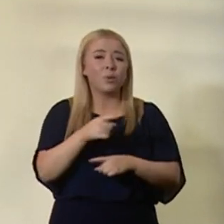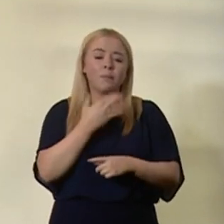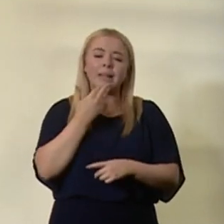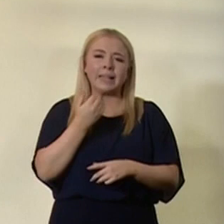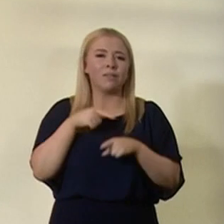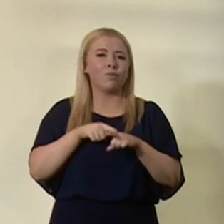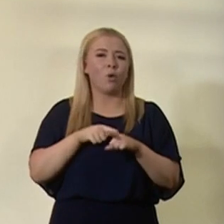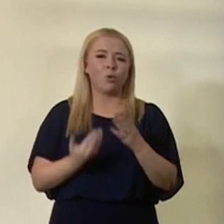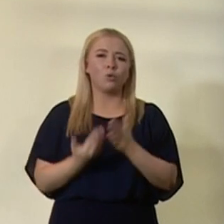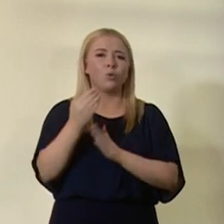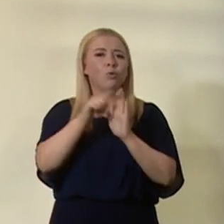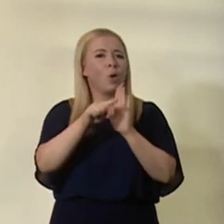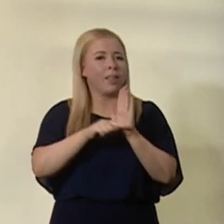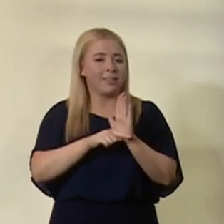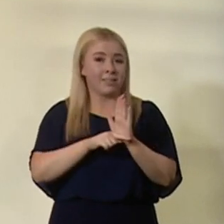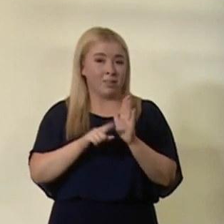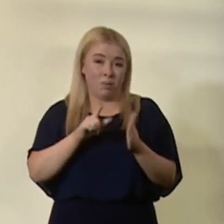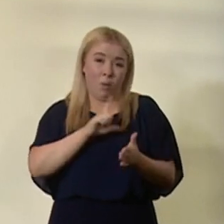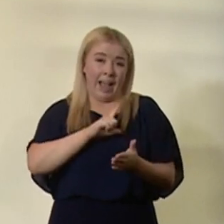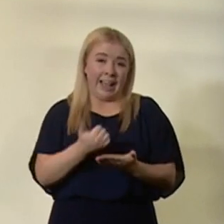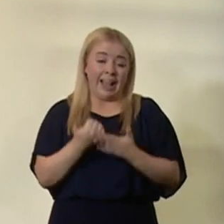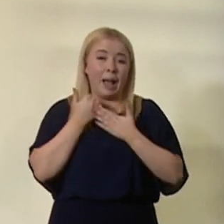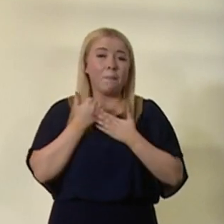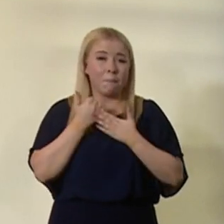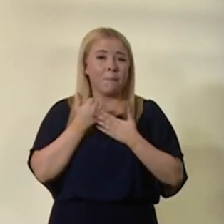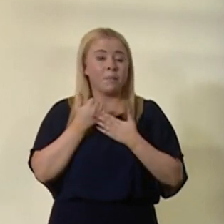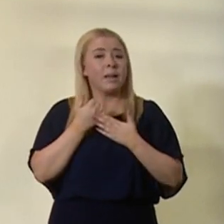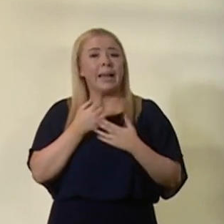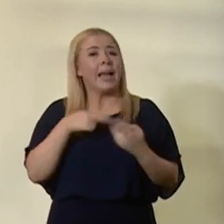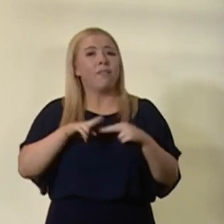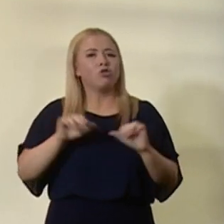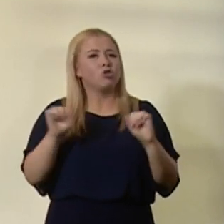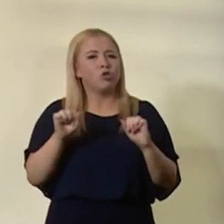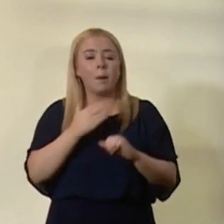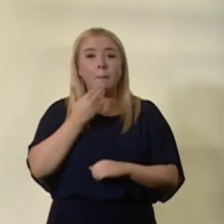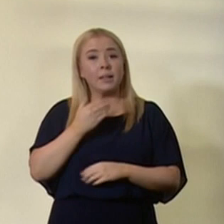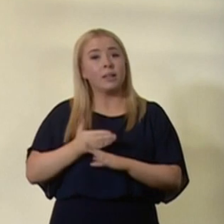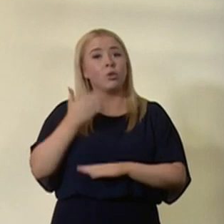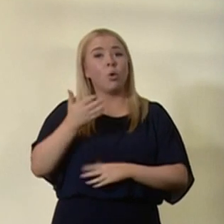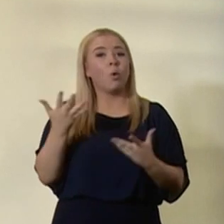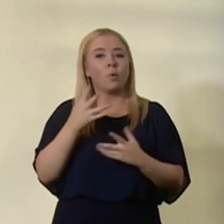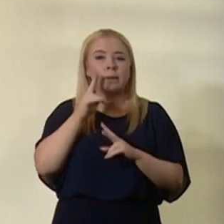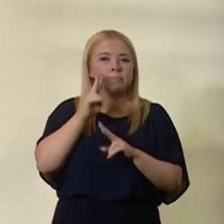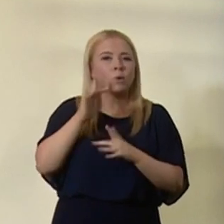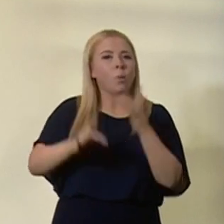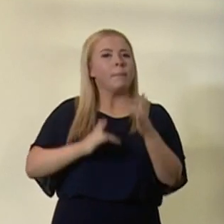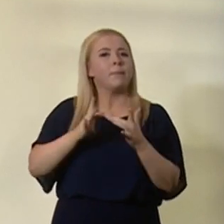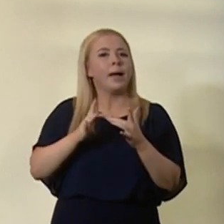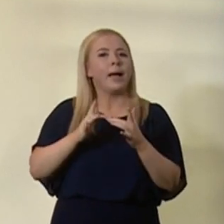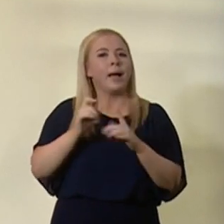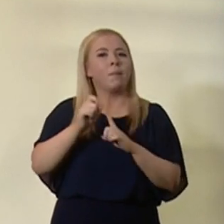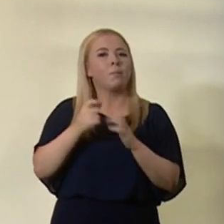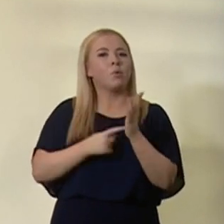follow the new rules. They will make a difference. If you can and haven't already, please also go to protect.scot